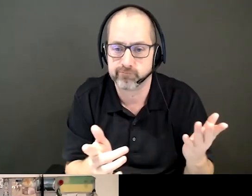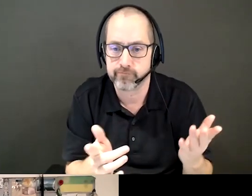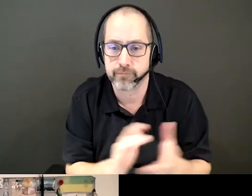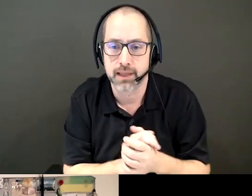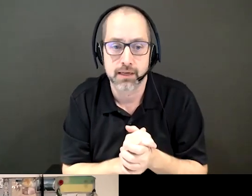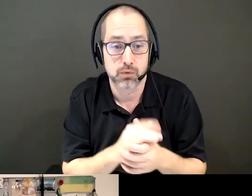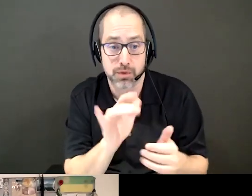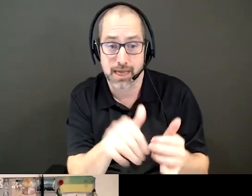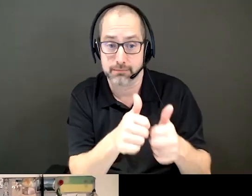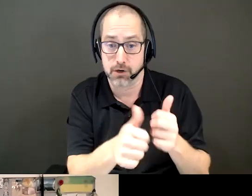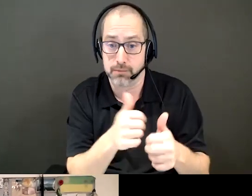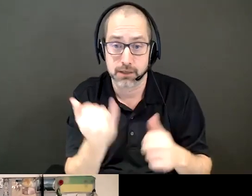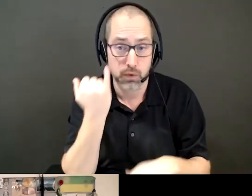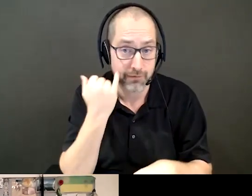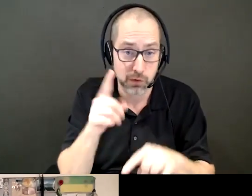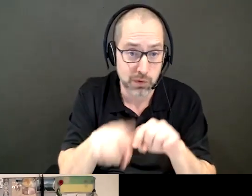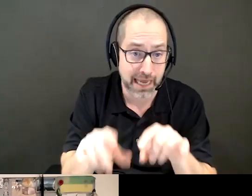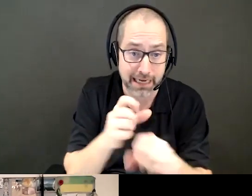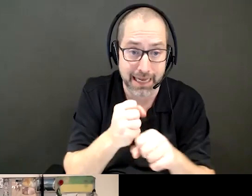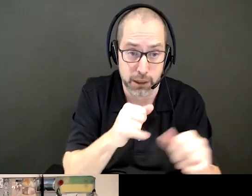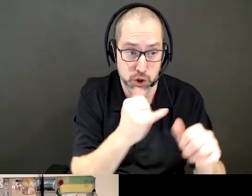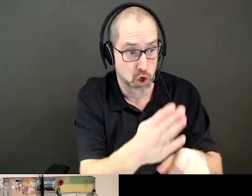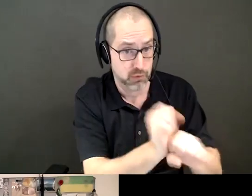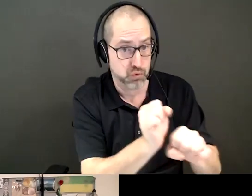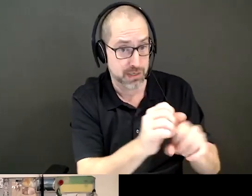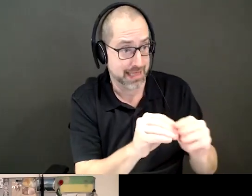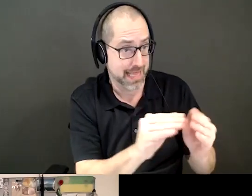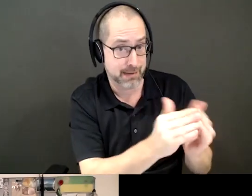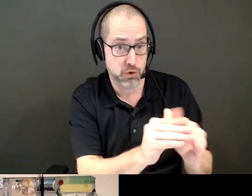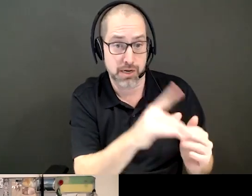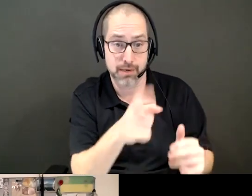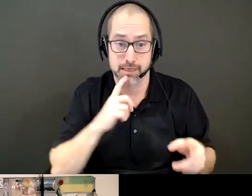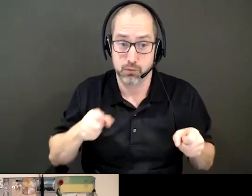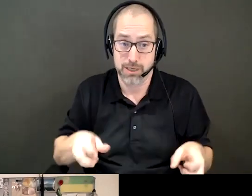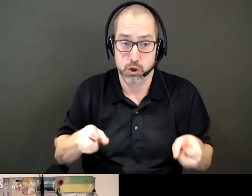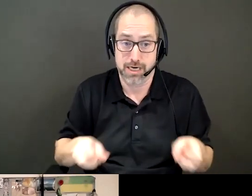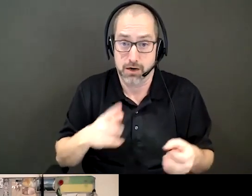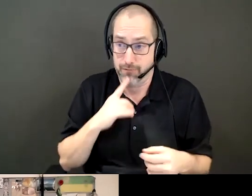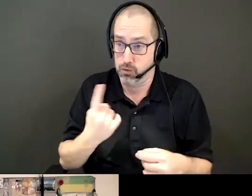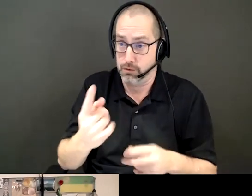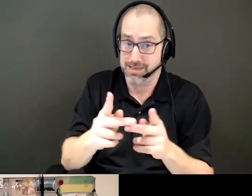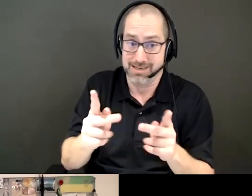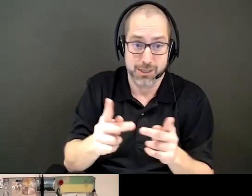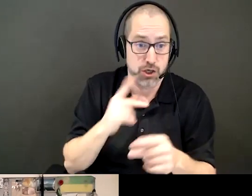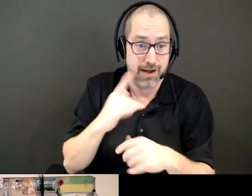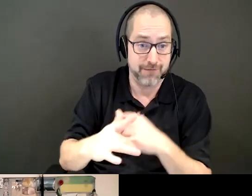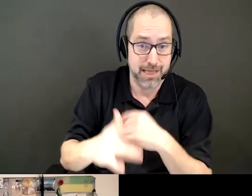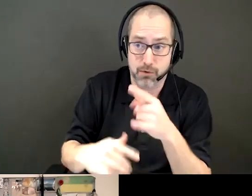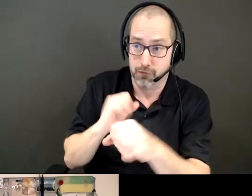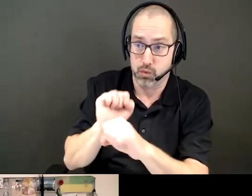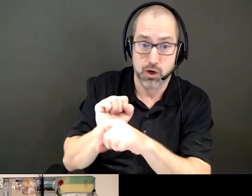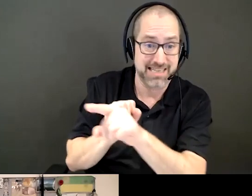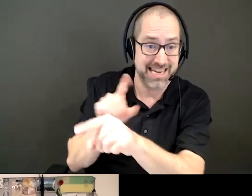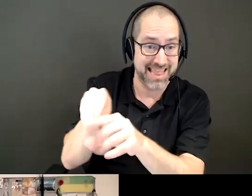as well. So if you can't get a job within your own community because you might use a wheelchair and the only position available is in a building that's totally inaccessible,